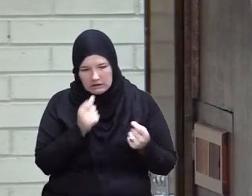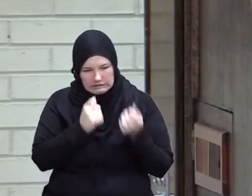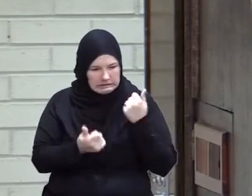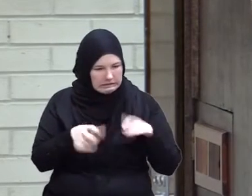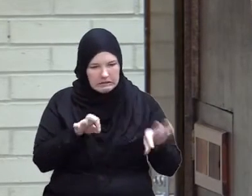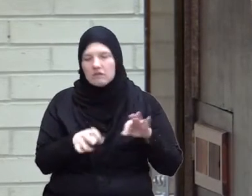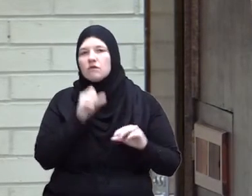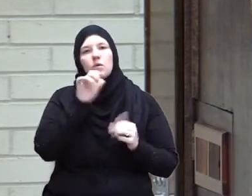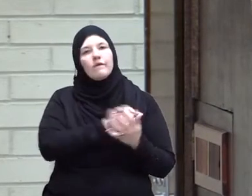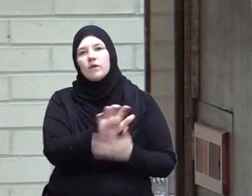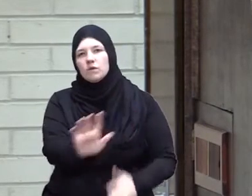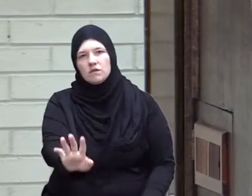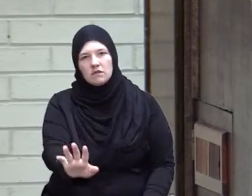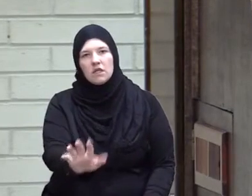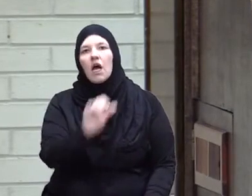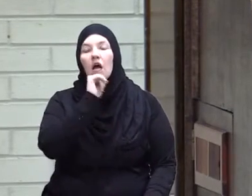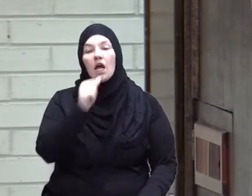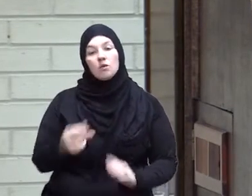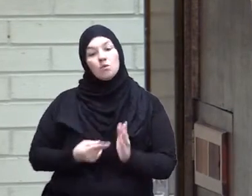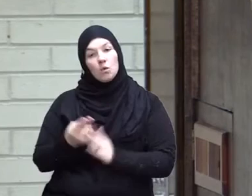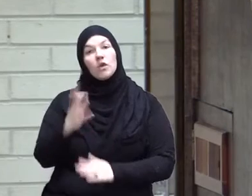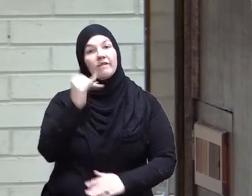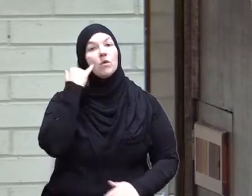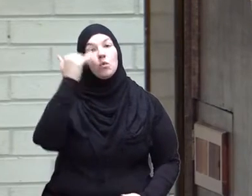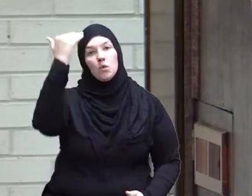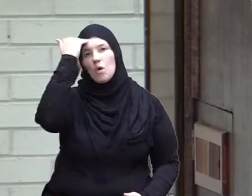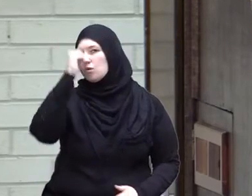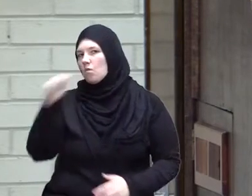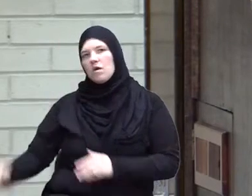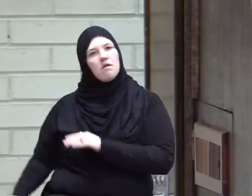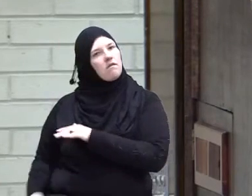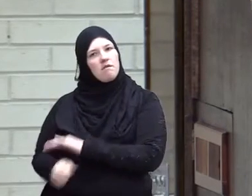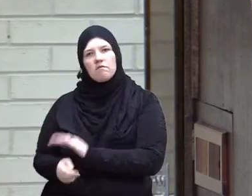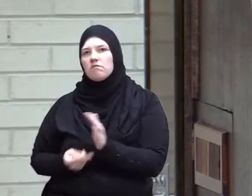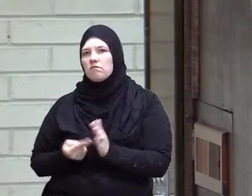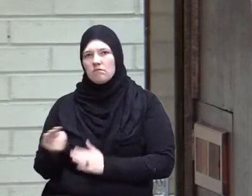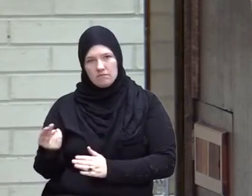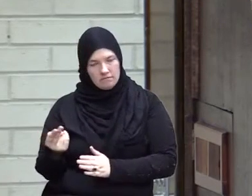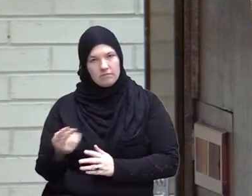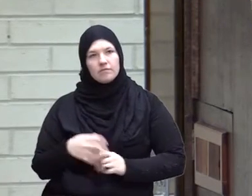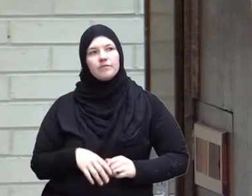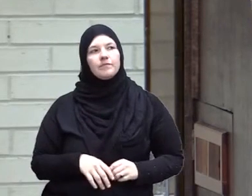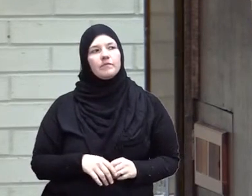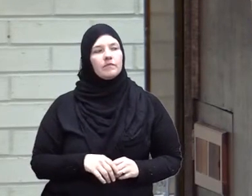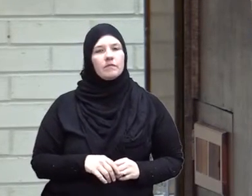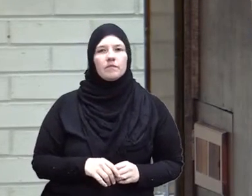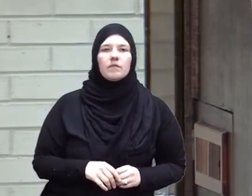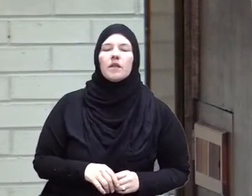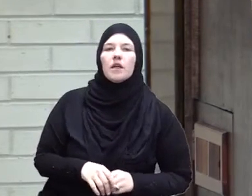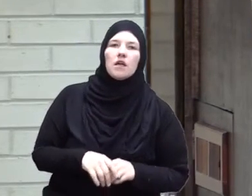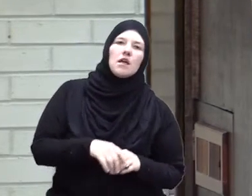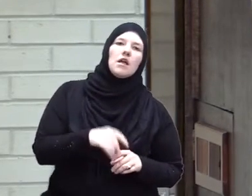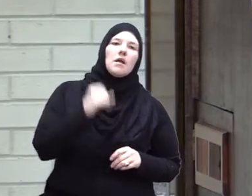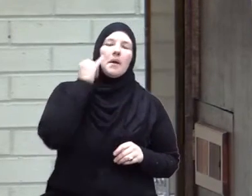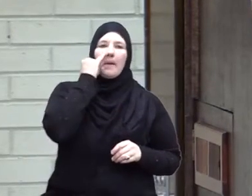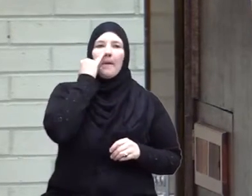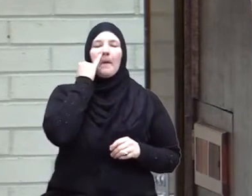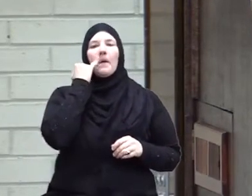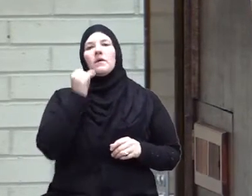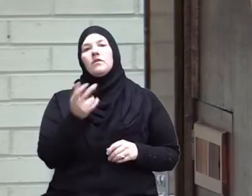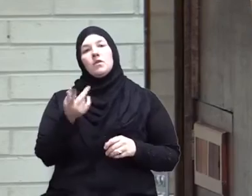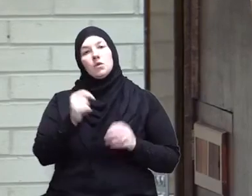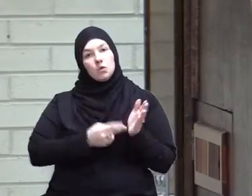don't conceal the truth the truth is the West has waged and is waging